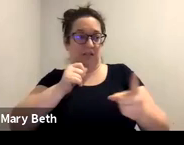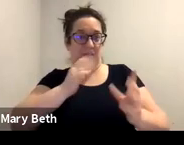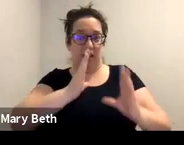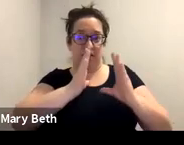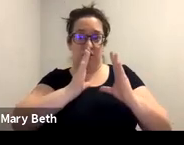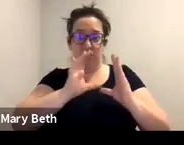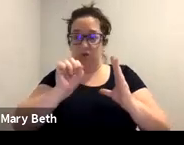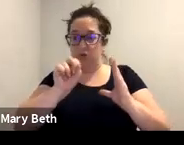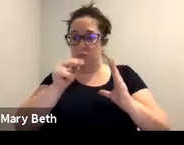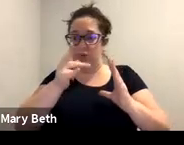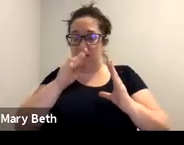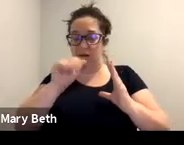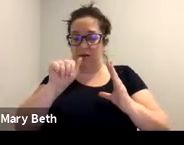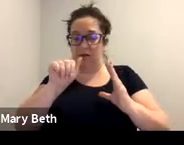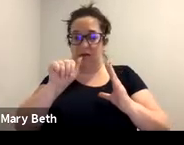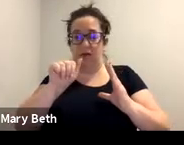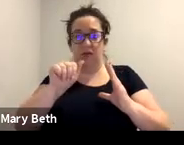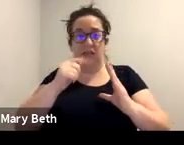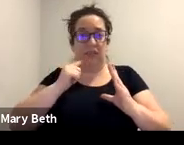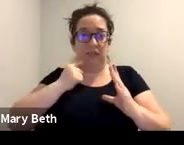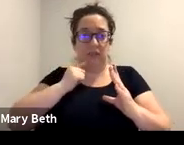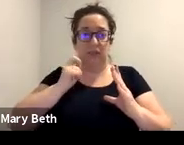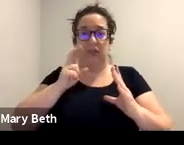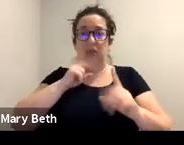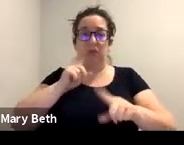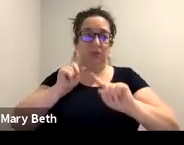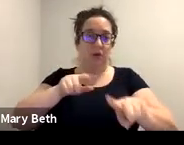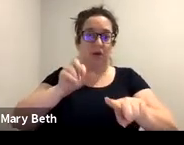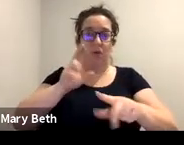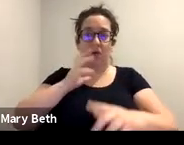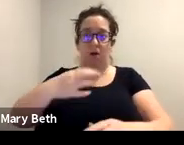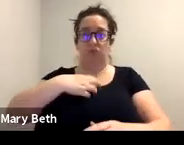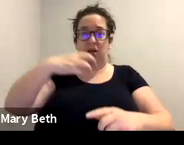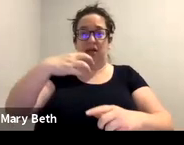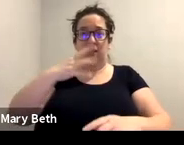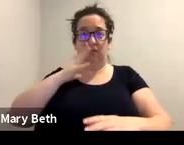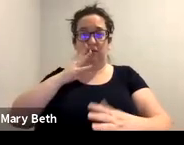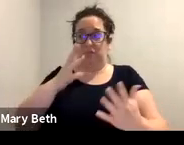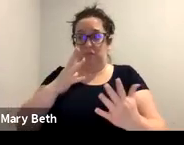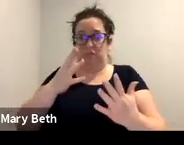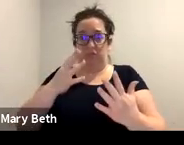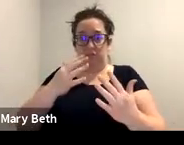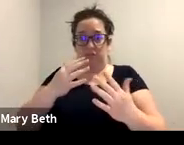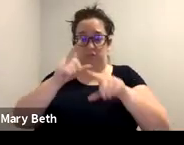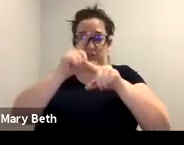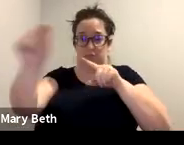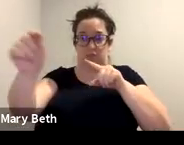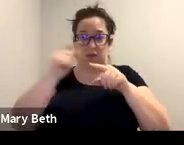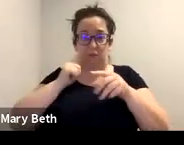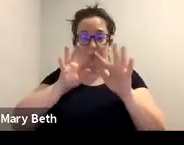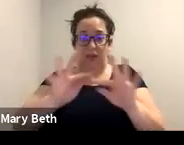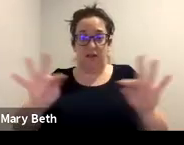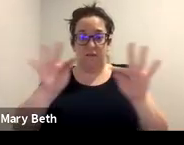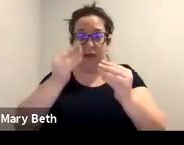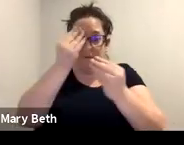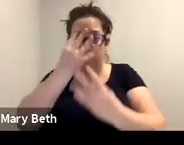And then the deadline to be able to respond or object, uh, has been missed and the information once it's out there, it's really hard to